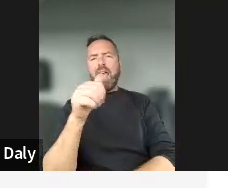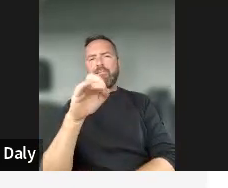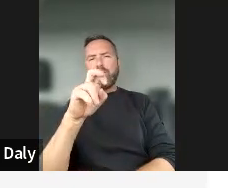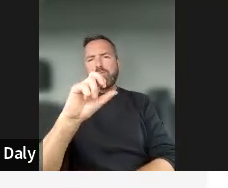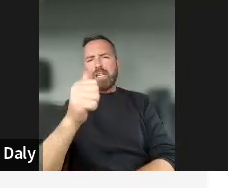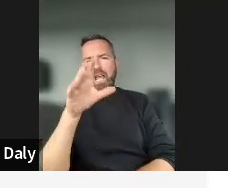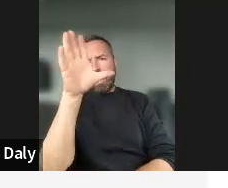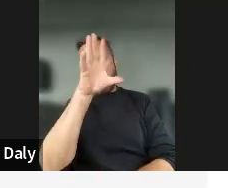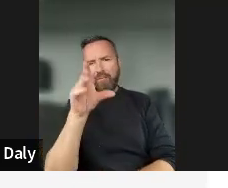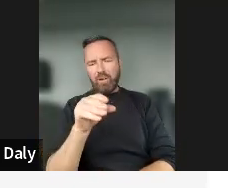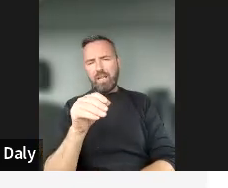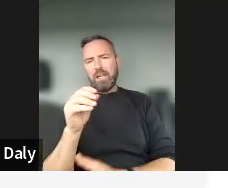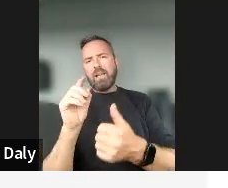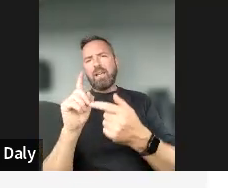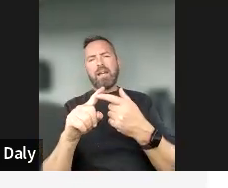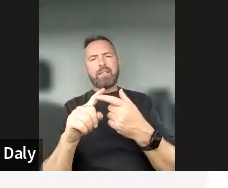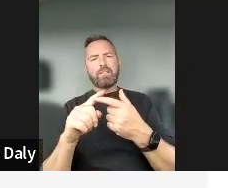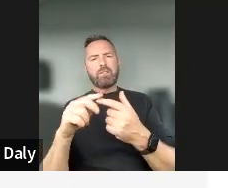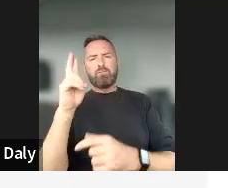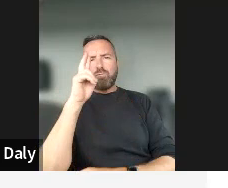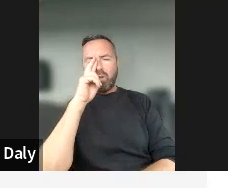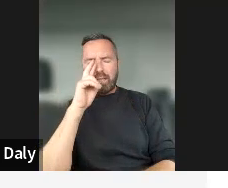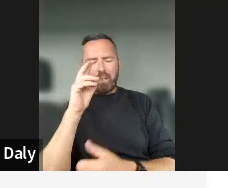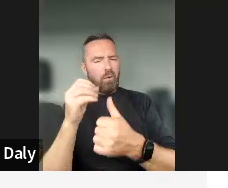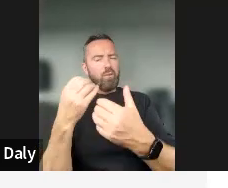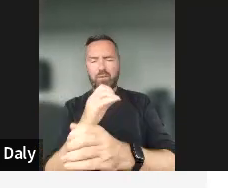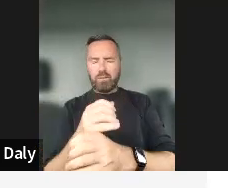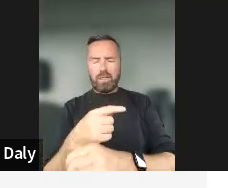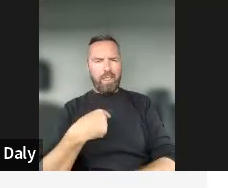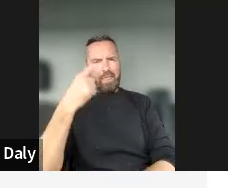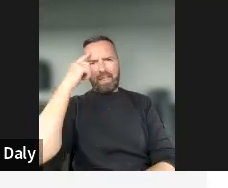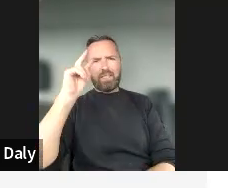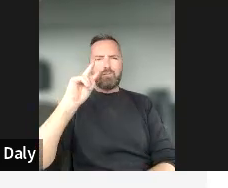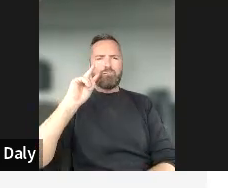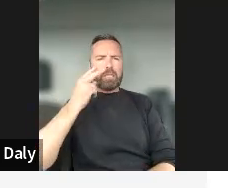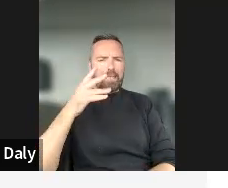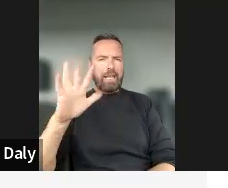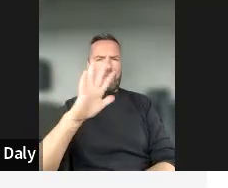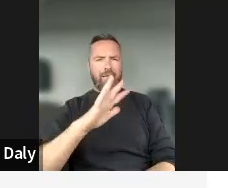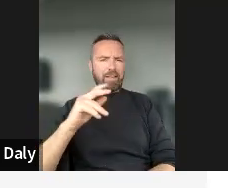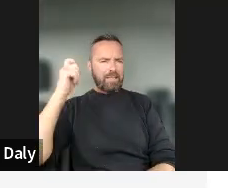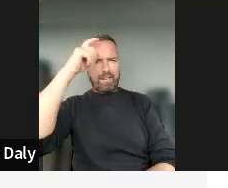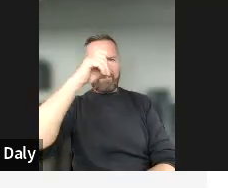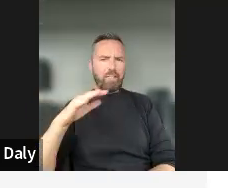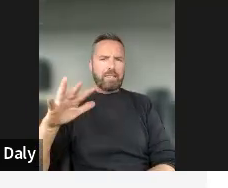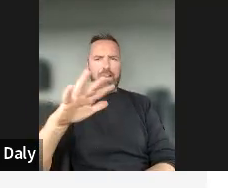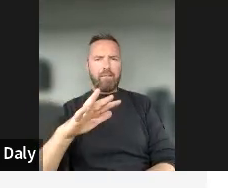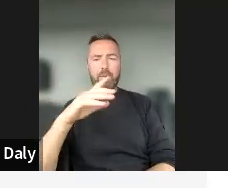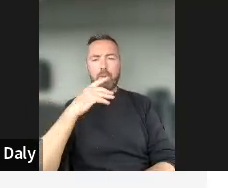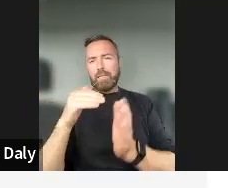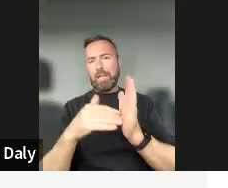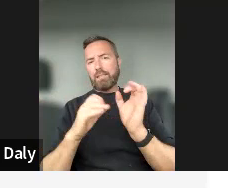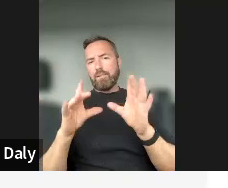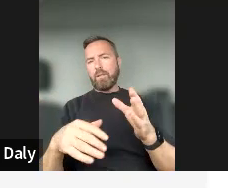and how you get agreements. Um, I think it's a very tricky area, but obviously regulation and